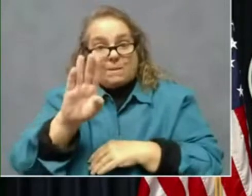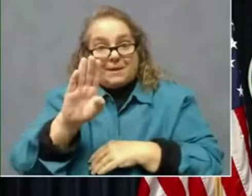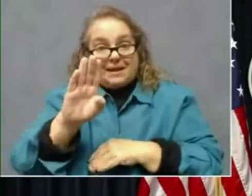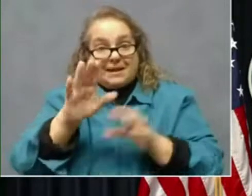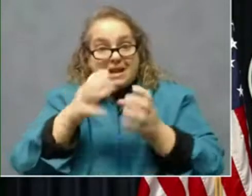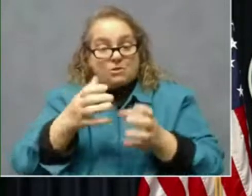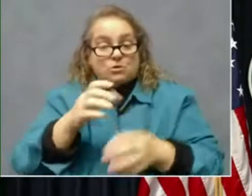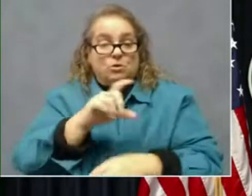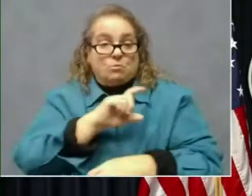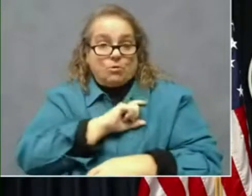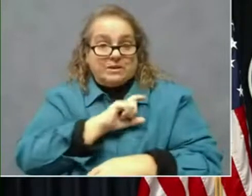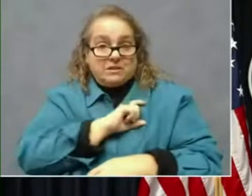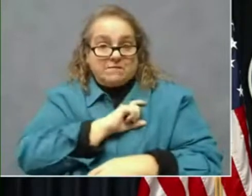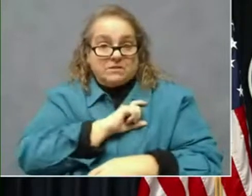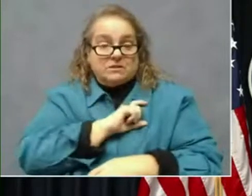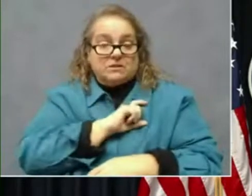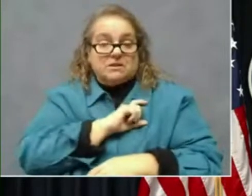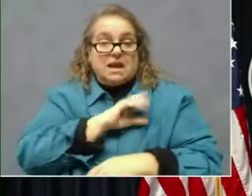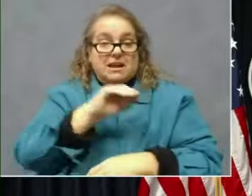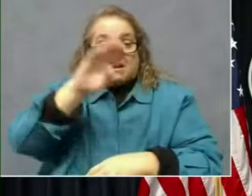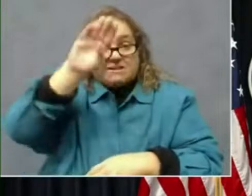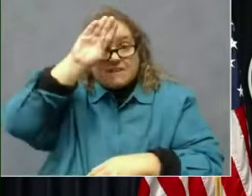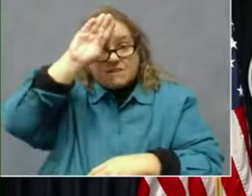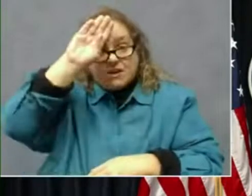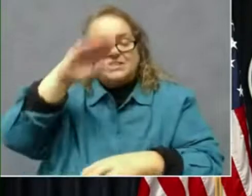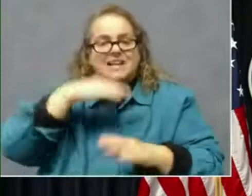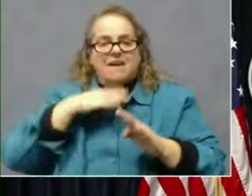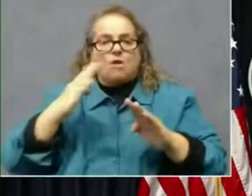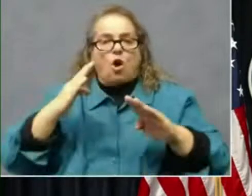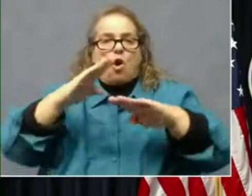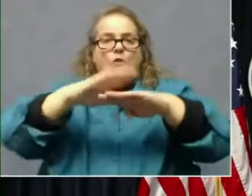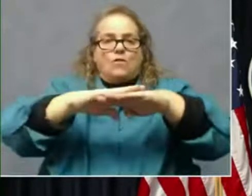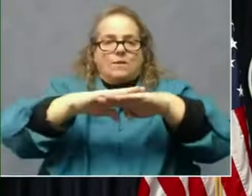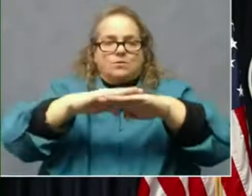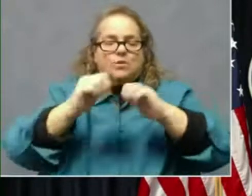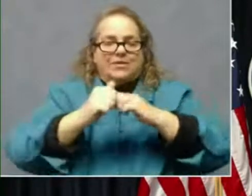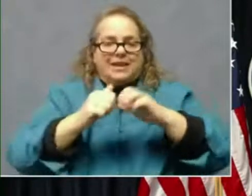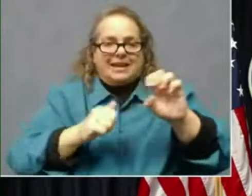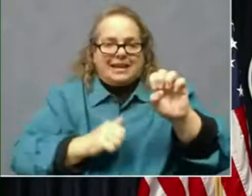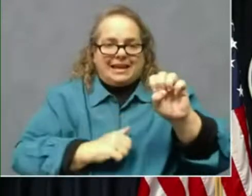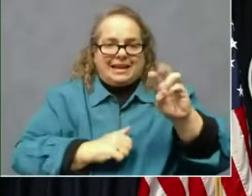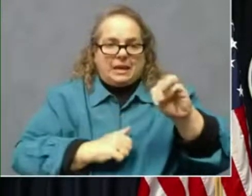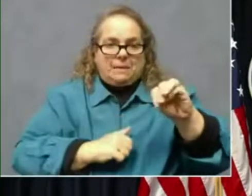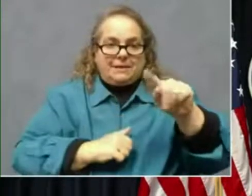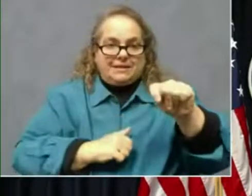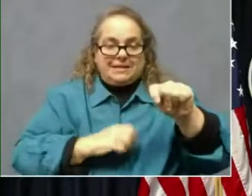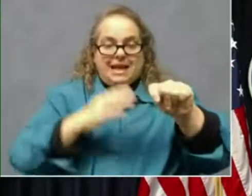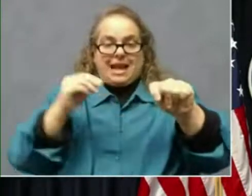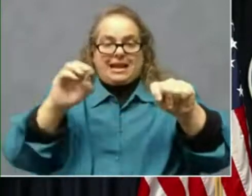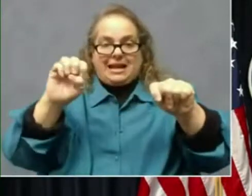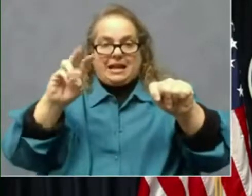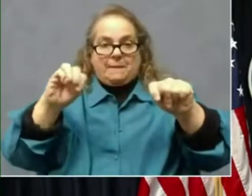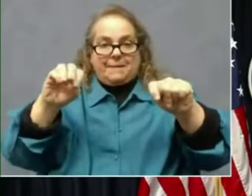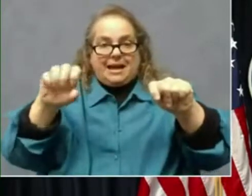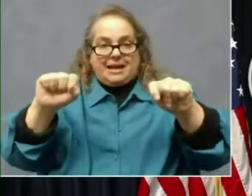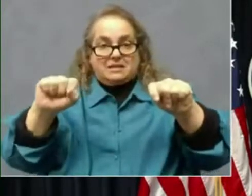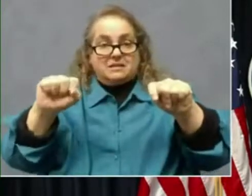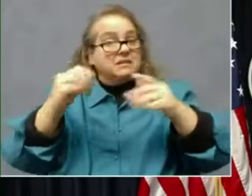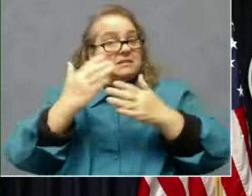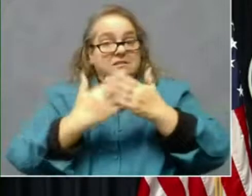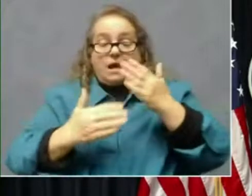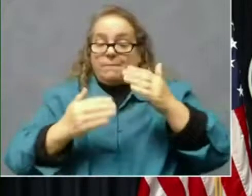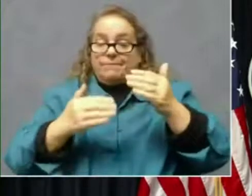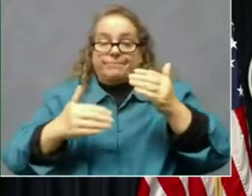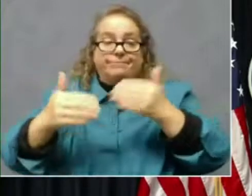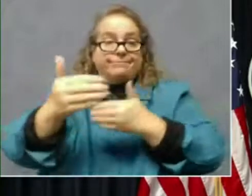I'll say there is significant overlap with EMT and EMS, uh, with that group, but some have moved ahead, uh, with that.